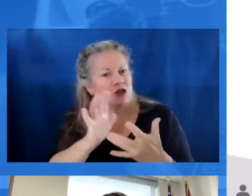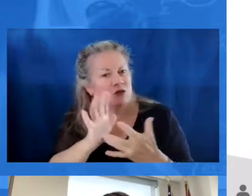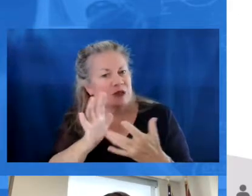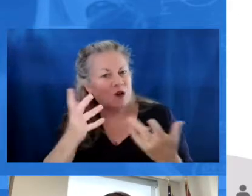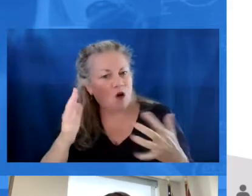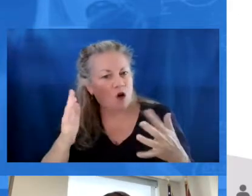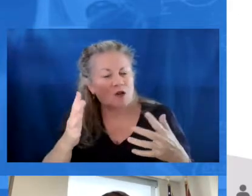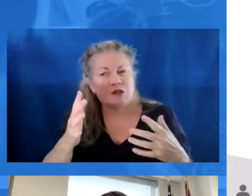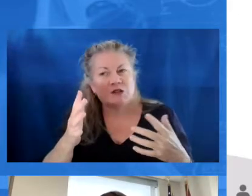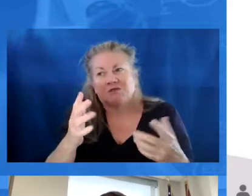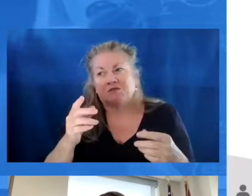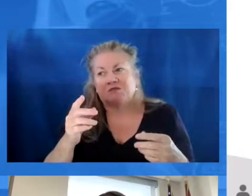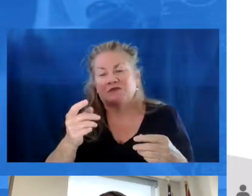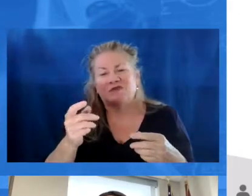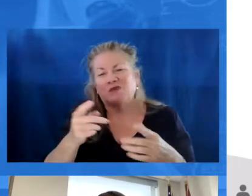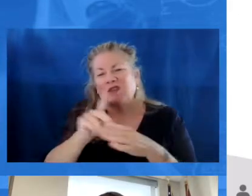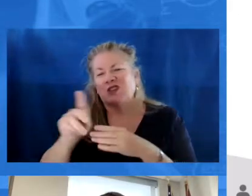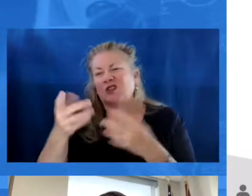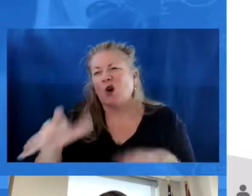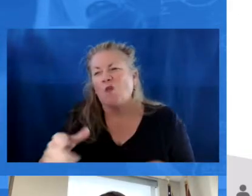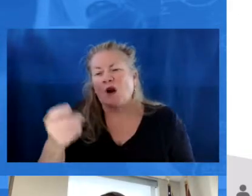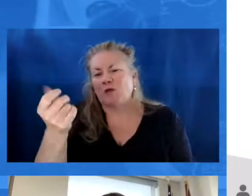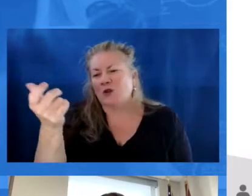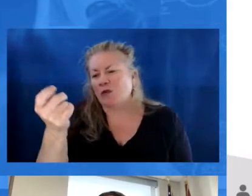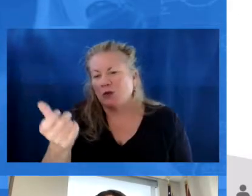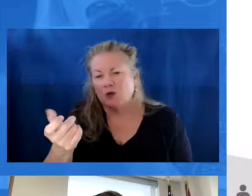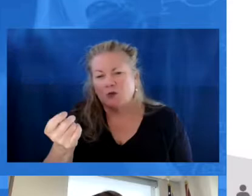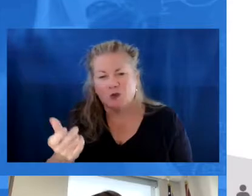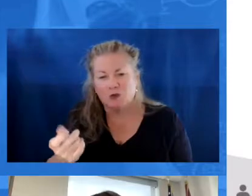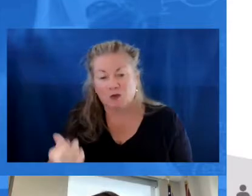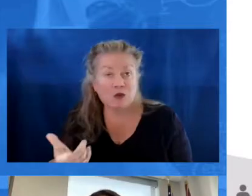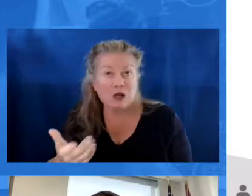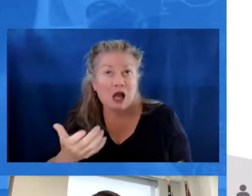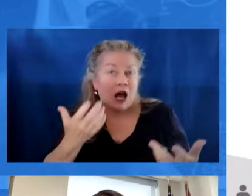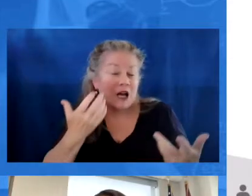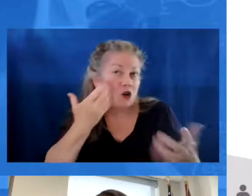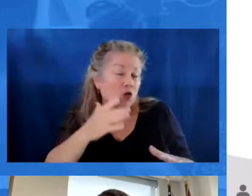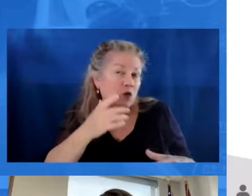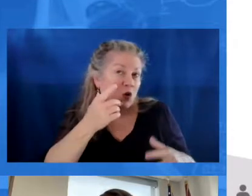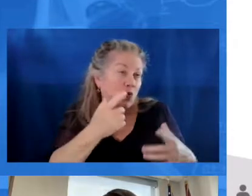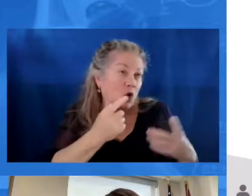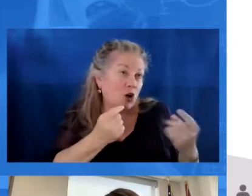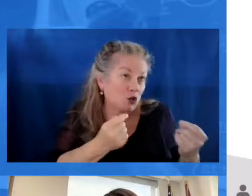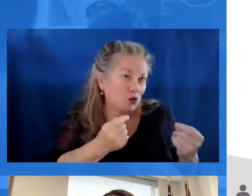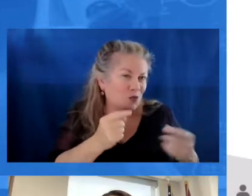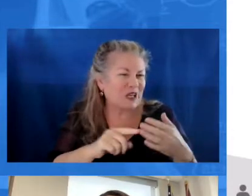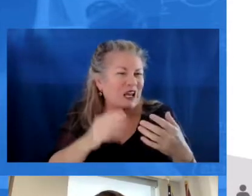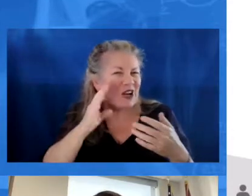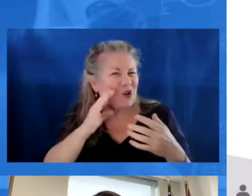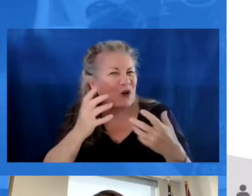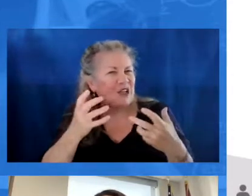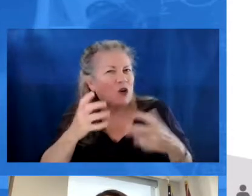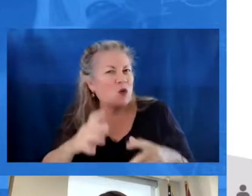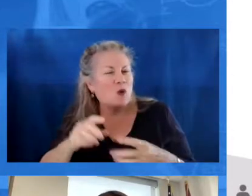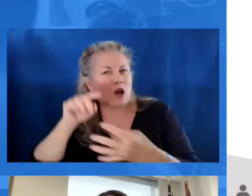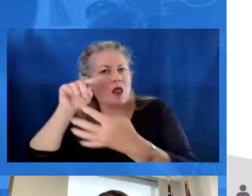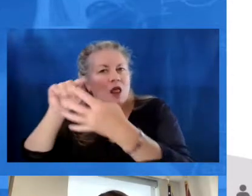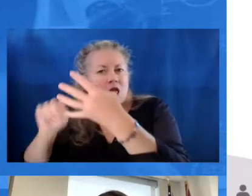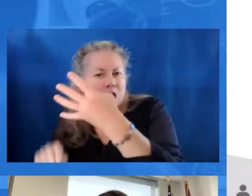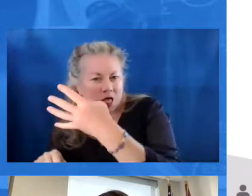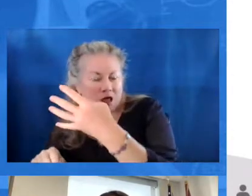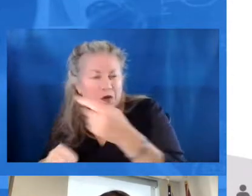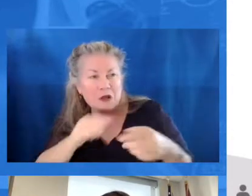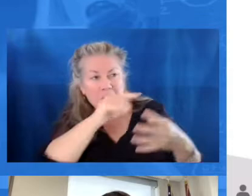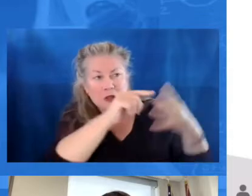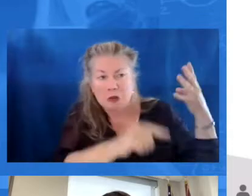many of our freshmen have already just crossed out the professions they don't want to do. Maybe they don't know what they do want to do, but they certainly are starting to